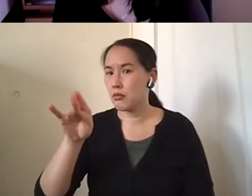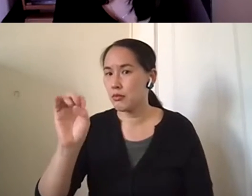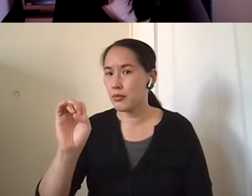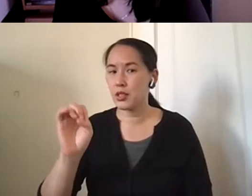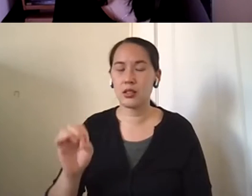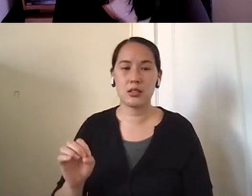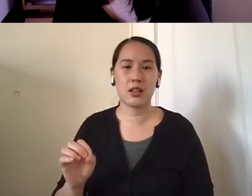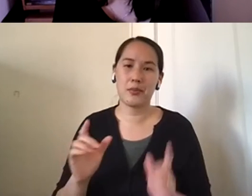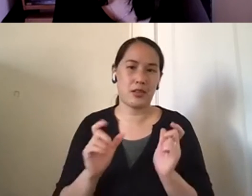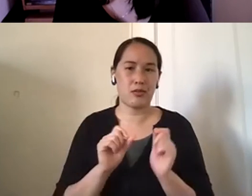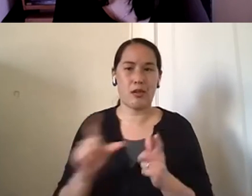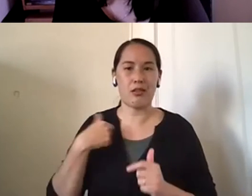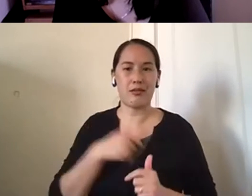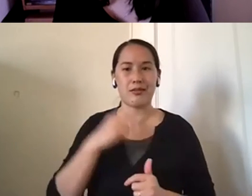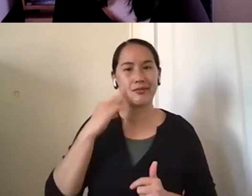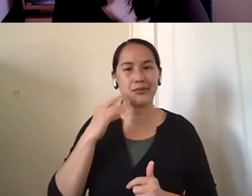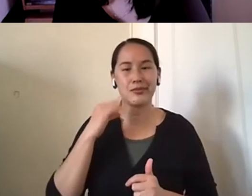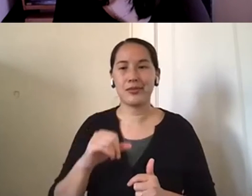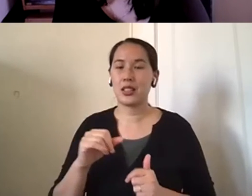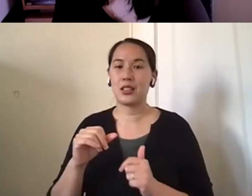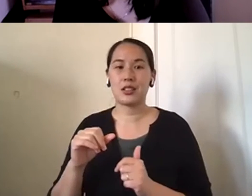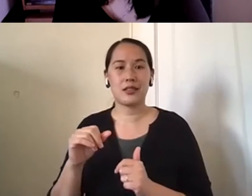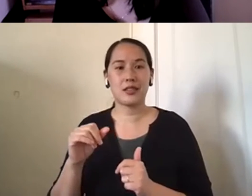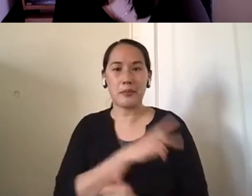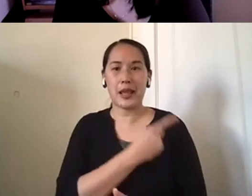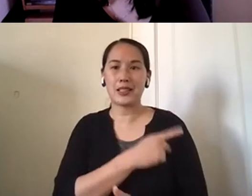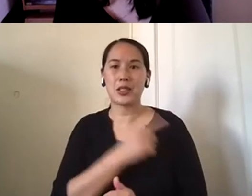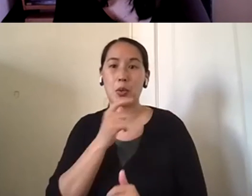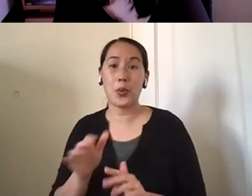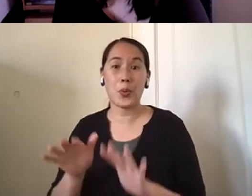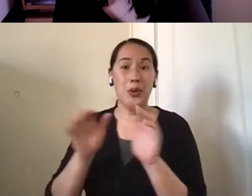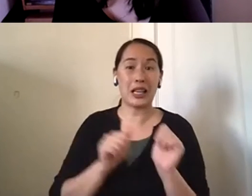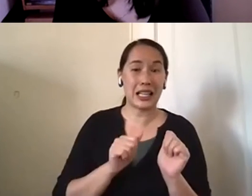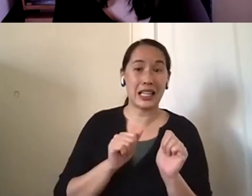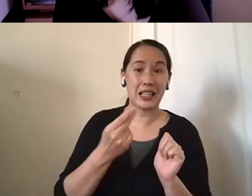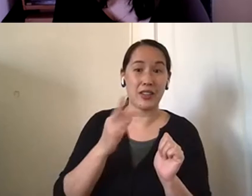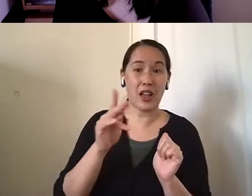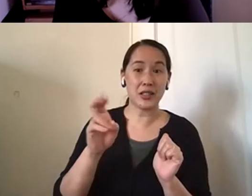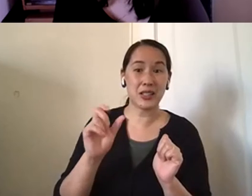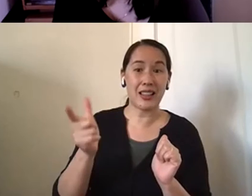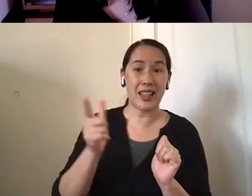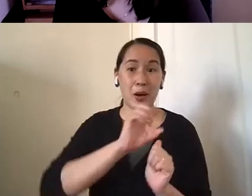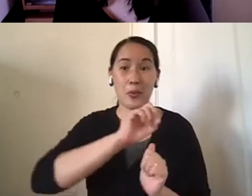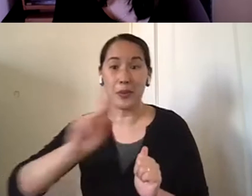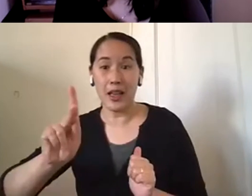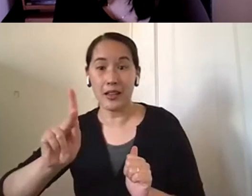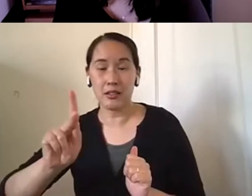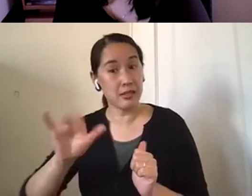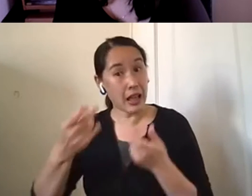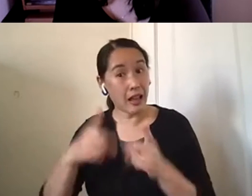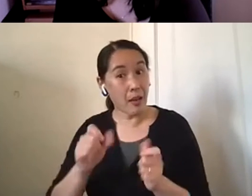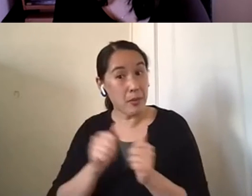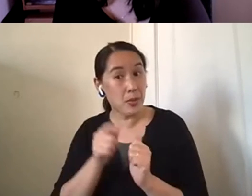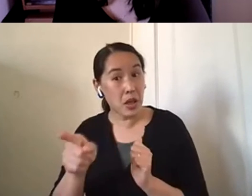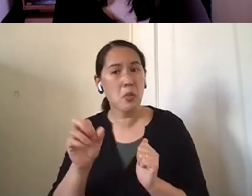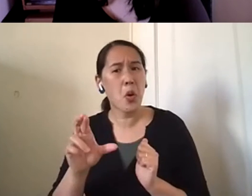had patients that sort of get disenrolled, um, from hospice and then maybe reenter hospice later. Did that happen with him or what was that